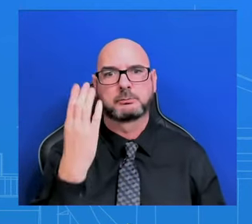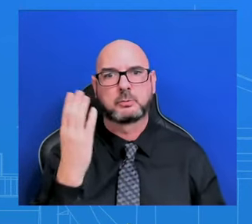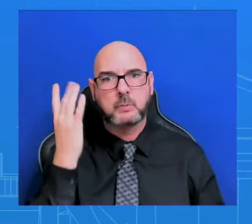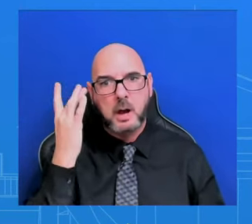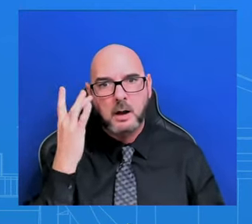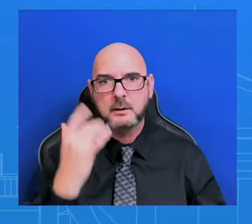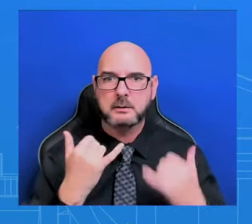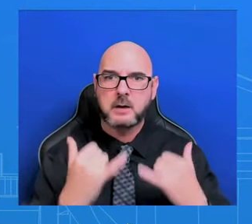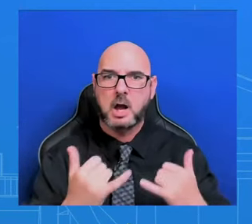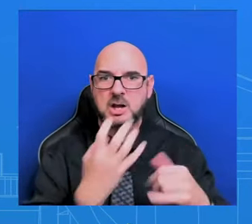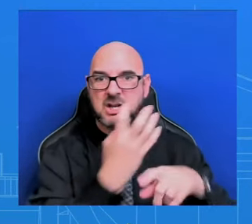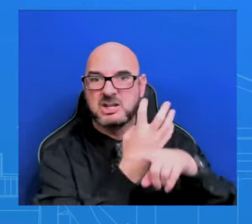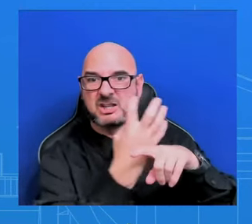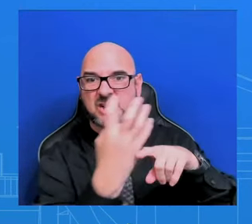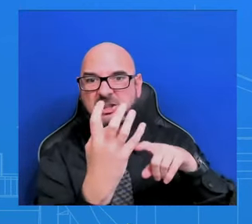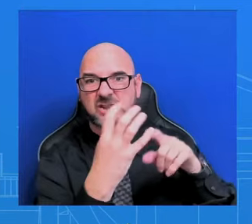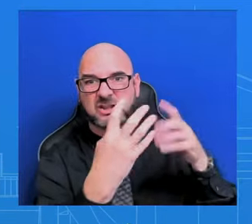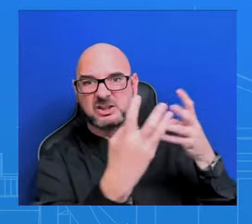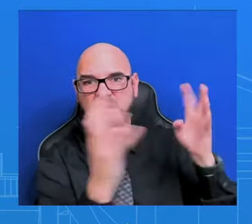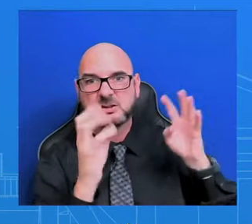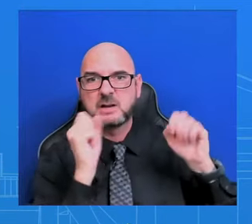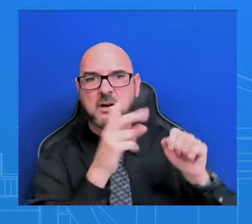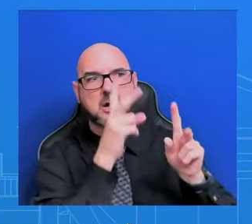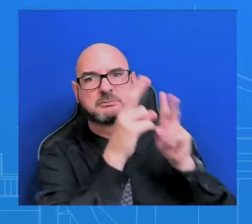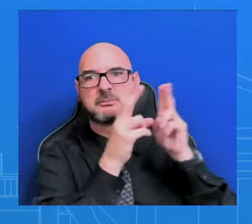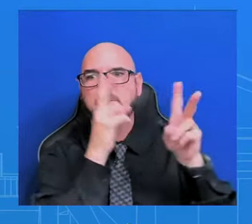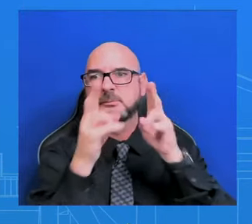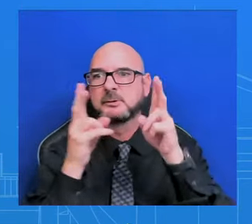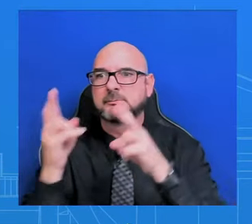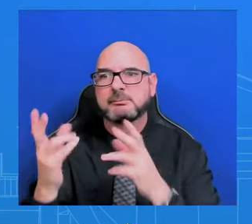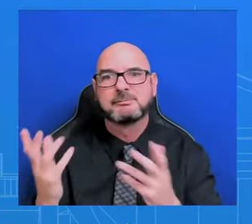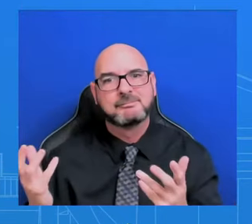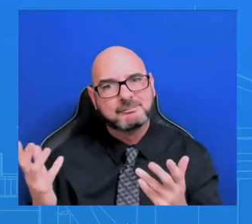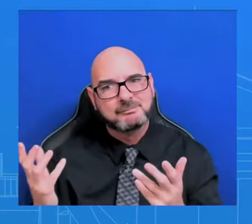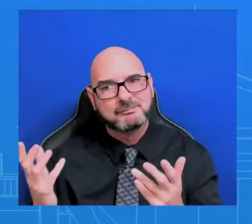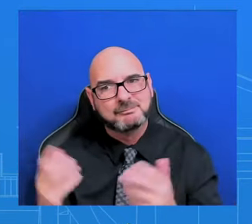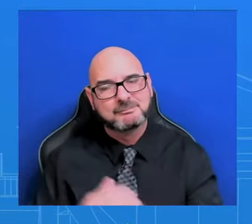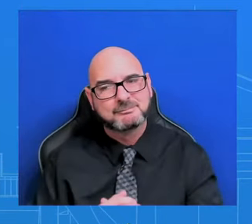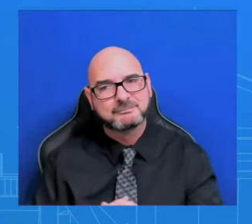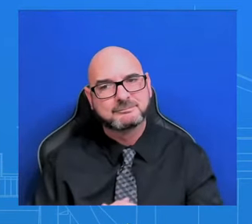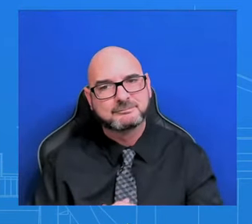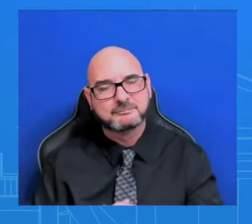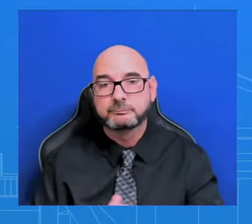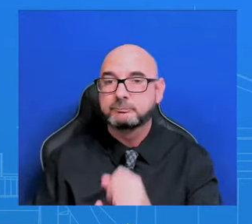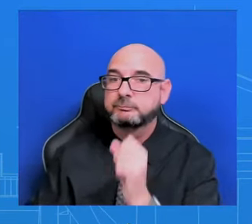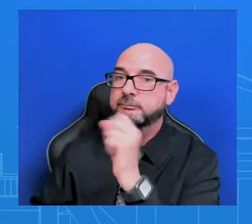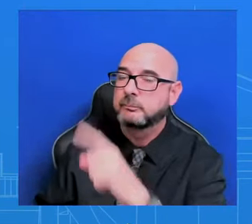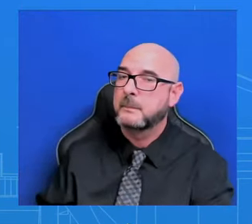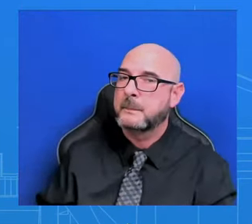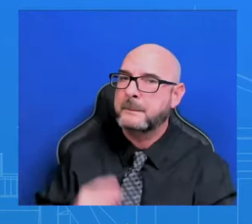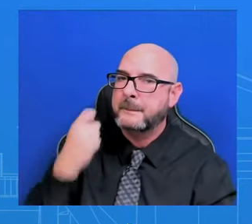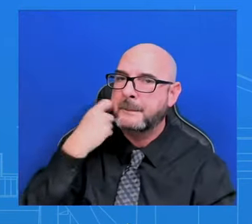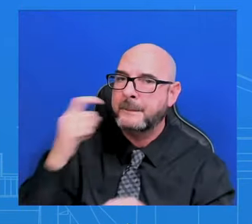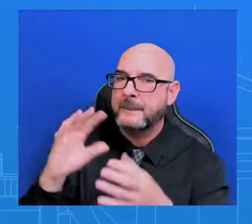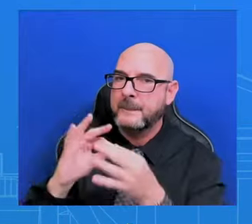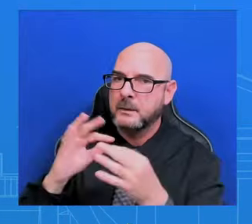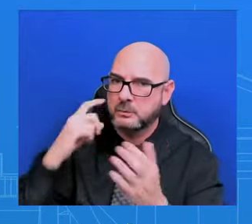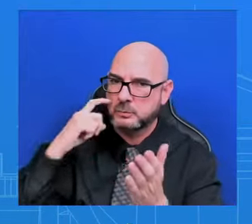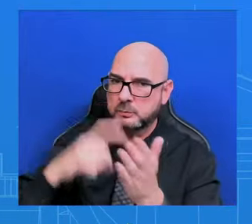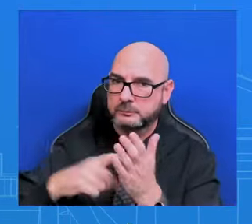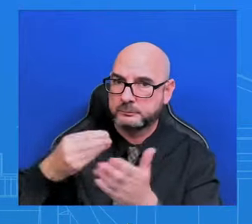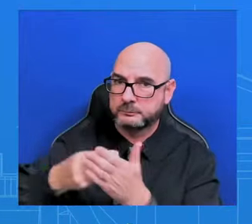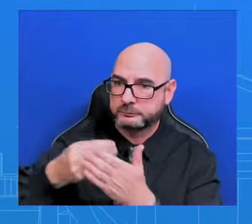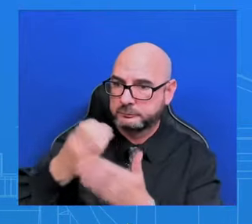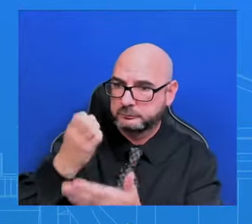Katerlyn. You started talking about some of these positive economic indicators and how the mood of consumers is changing